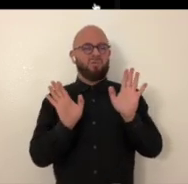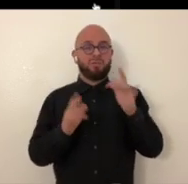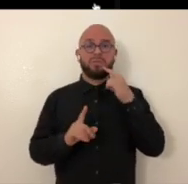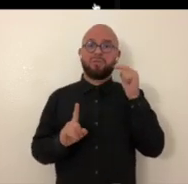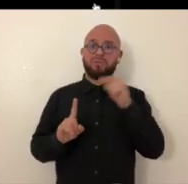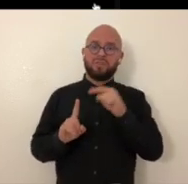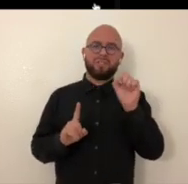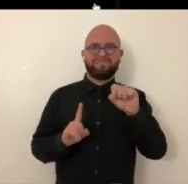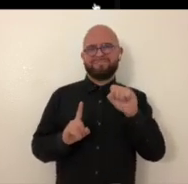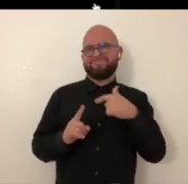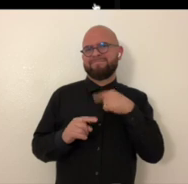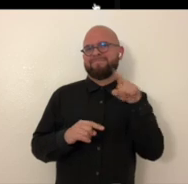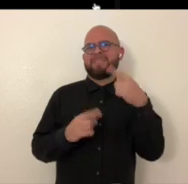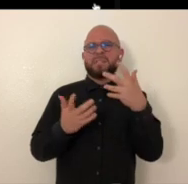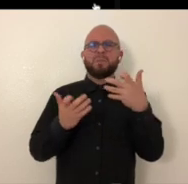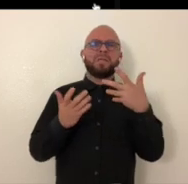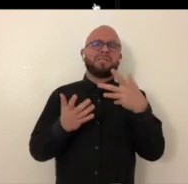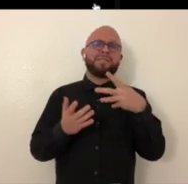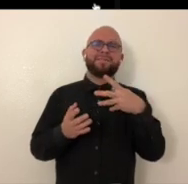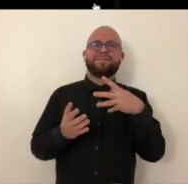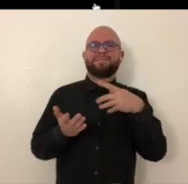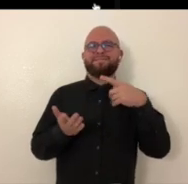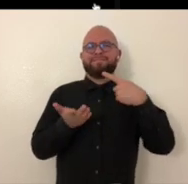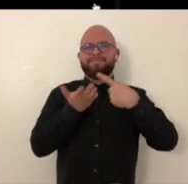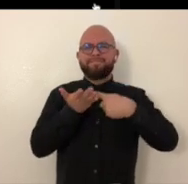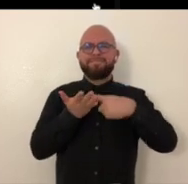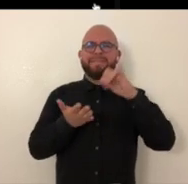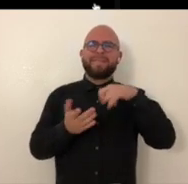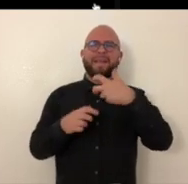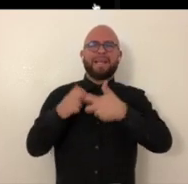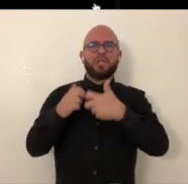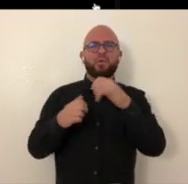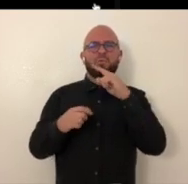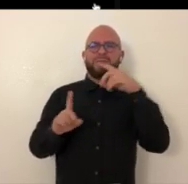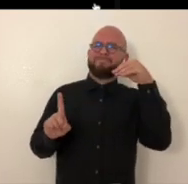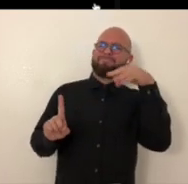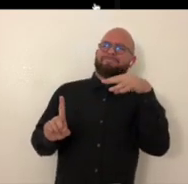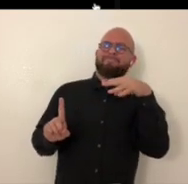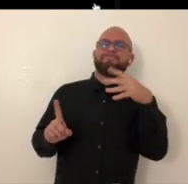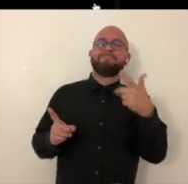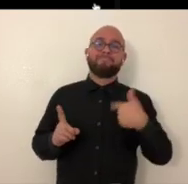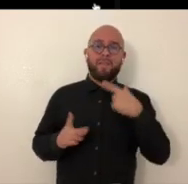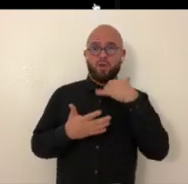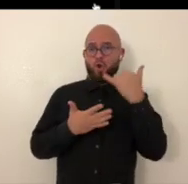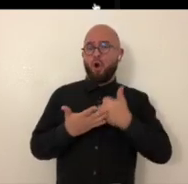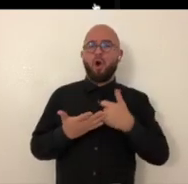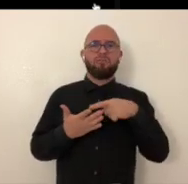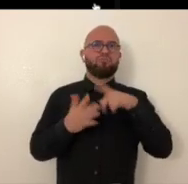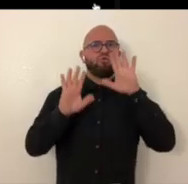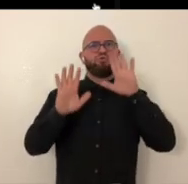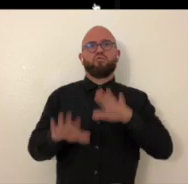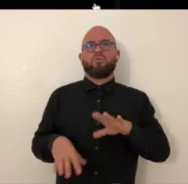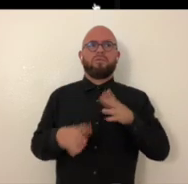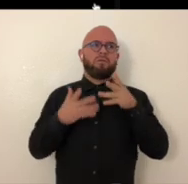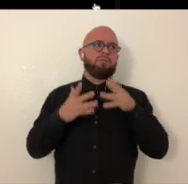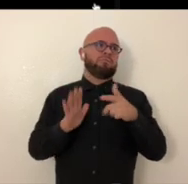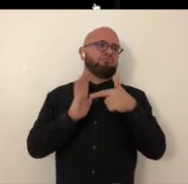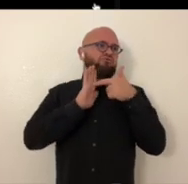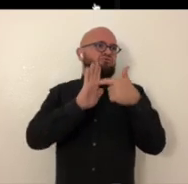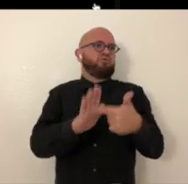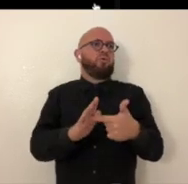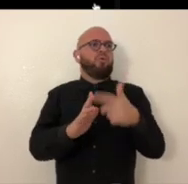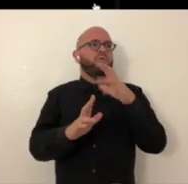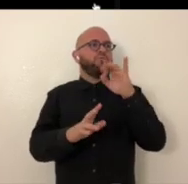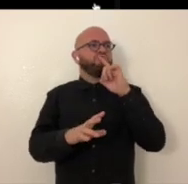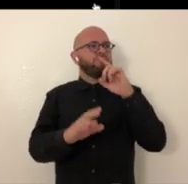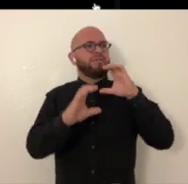just disability rights in general. So for this piece, yeah, I just wanted to talk about that issue and just bring attention to it. think that art is a